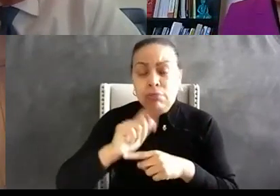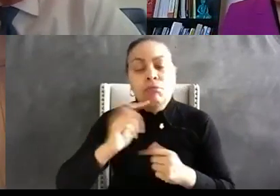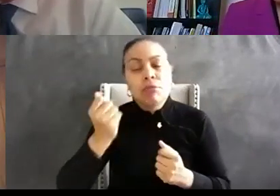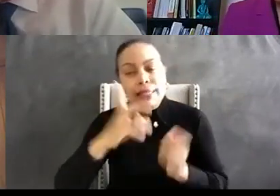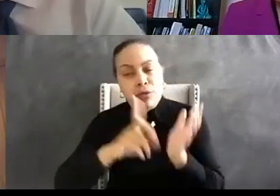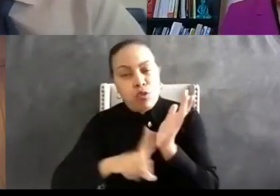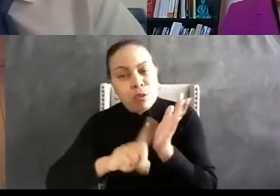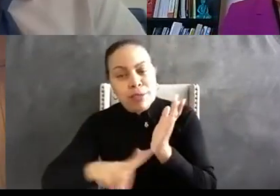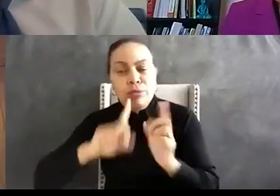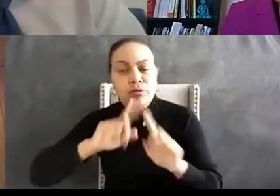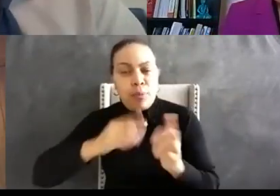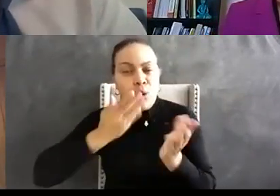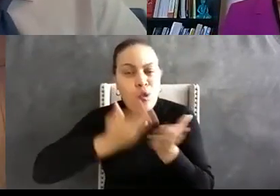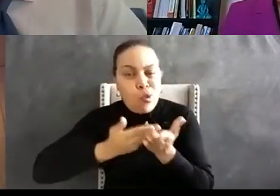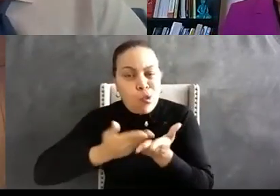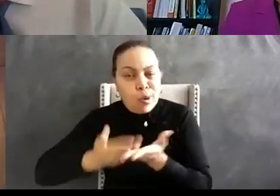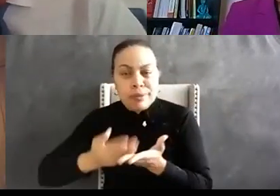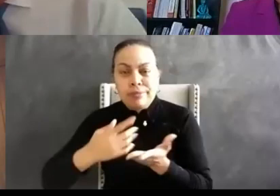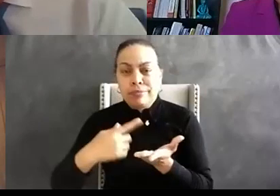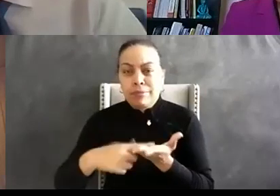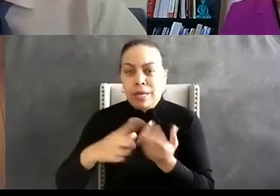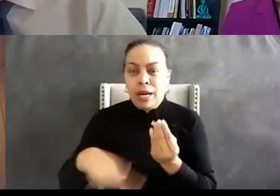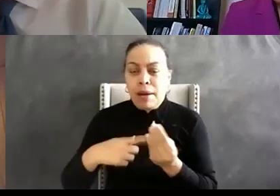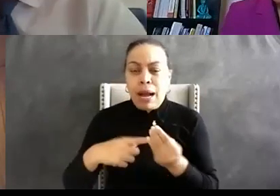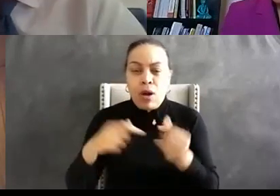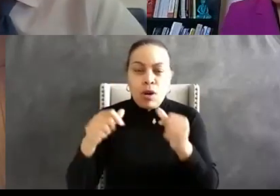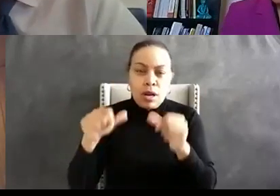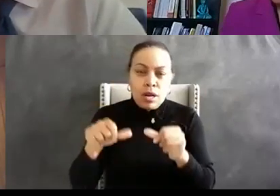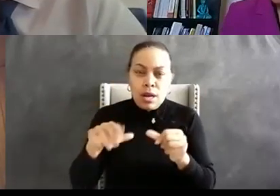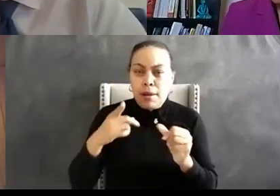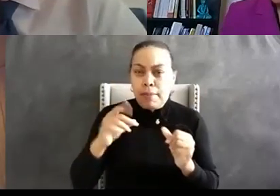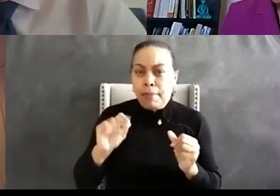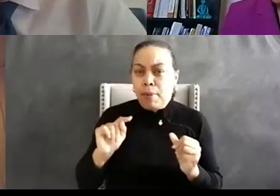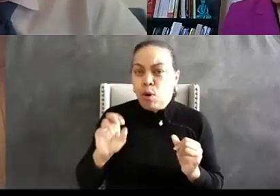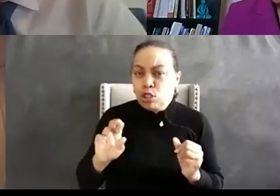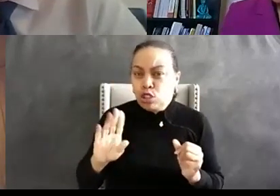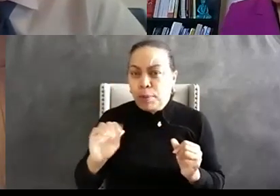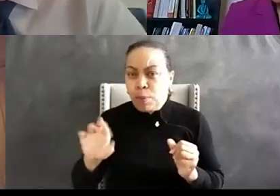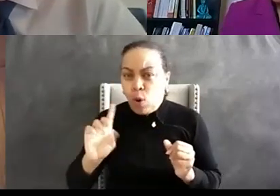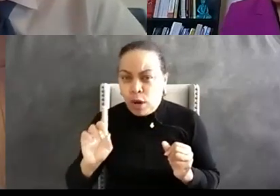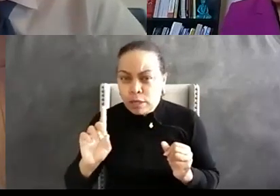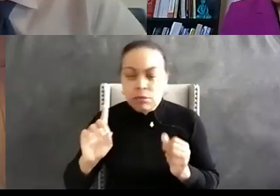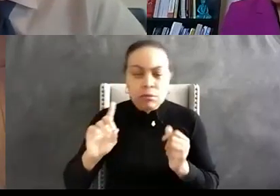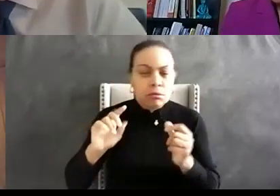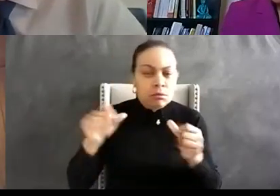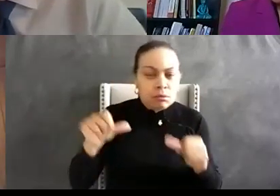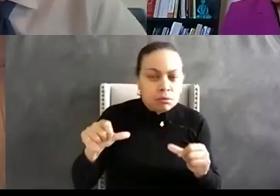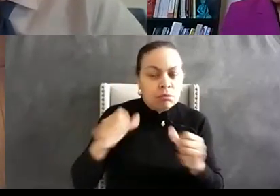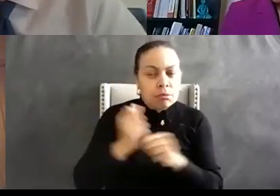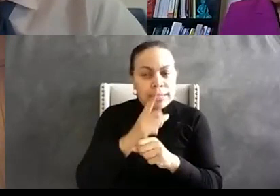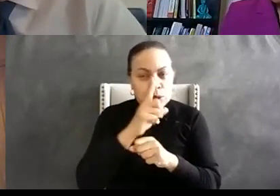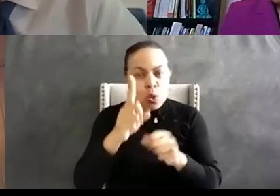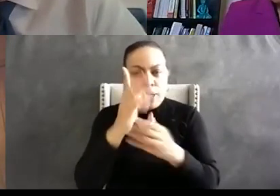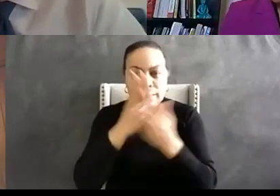role uh that these uh post boards can play in ensuring that there's some uniformity you know